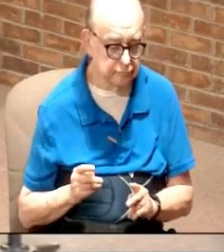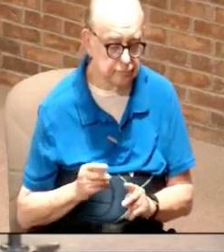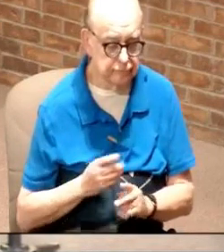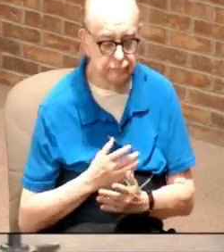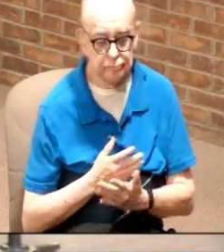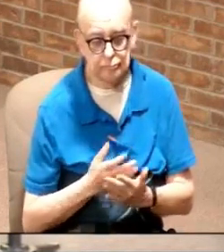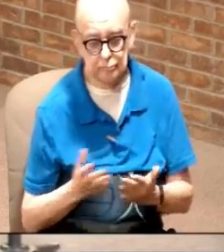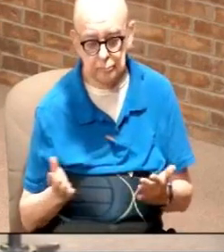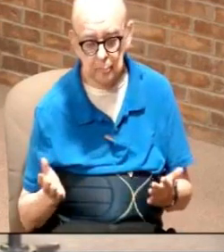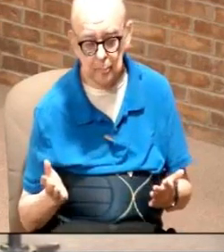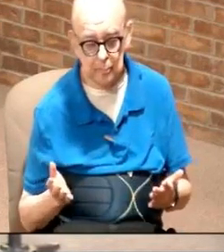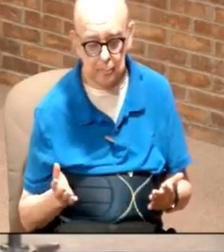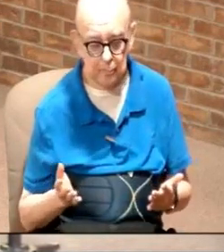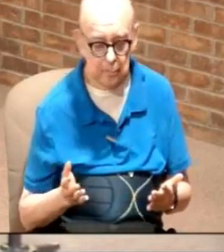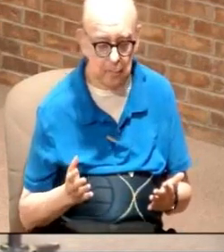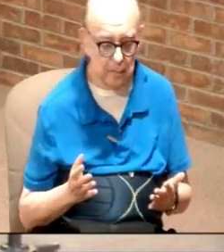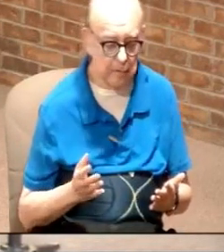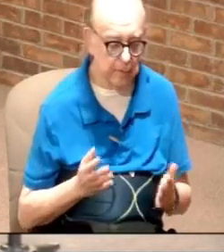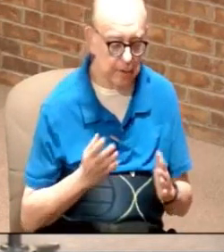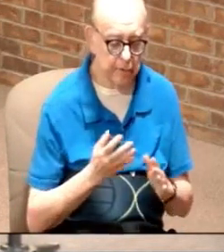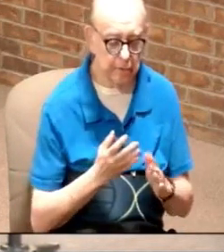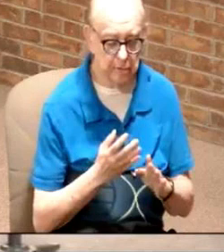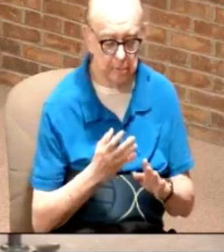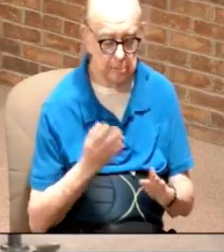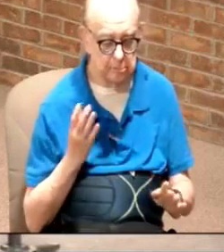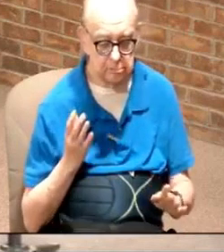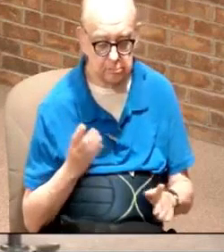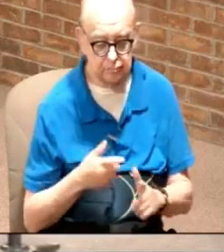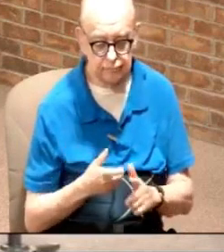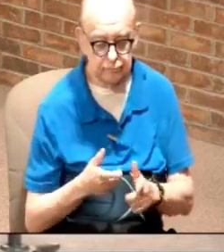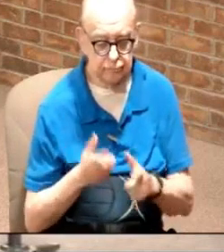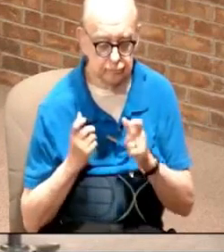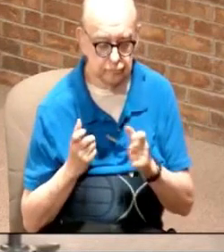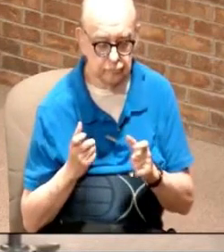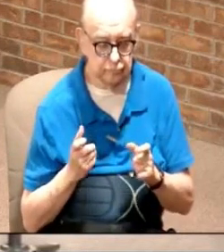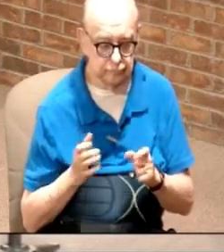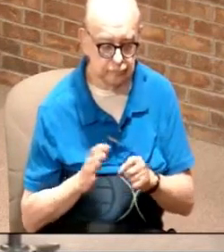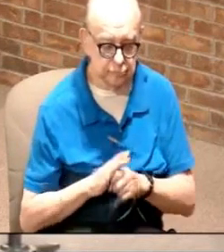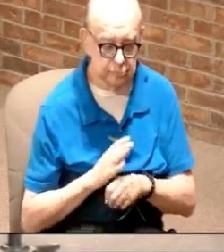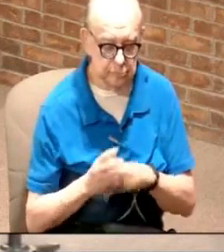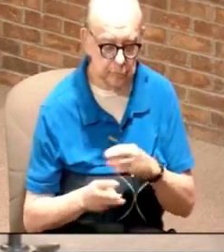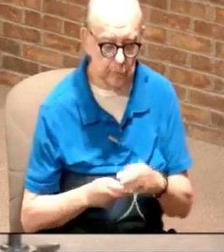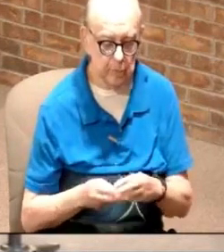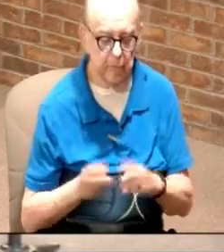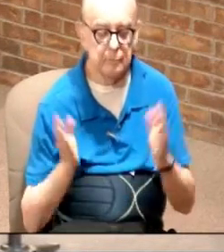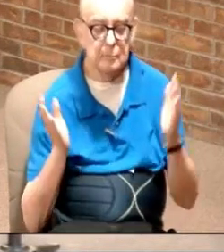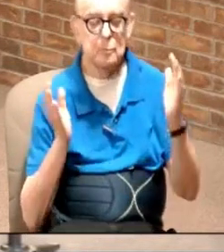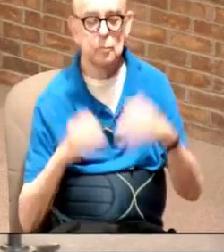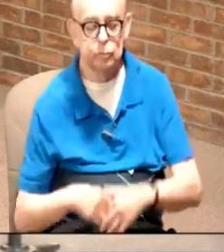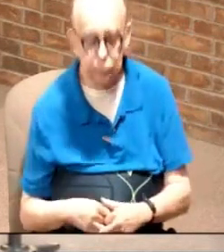Everything's fallen in line. Then, all of a sudden, the whole world falls apart on them.